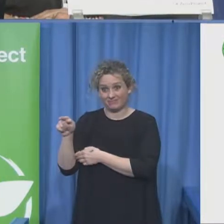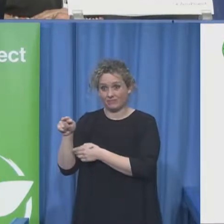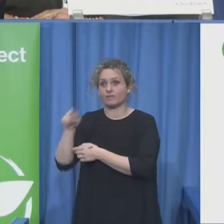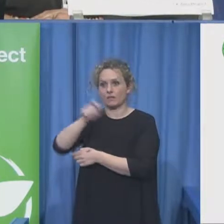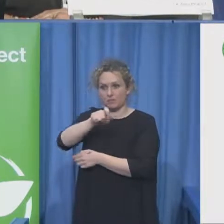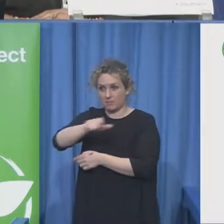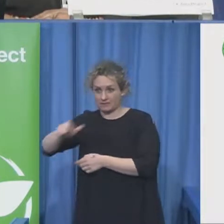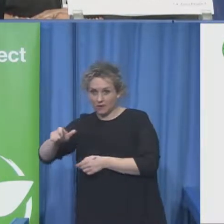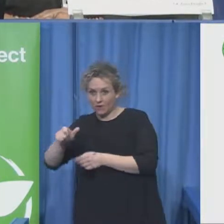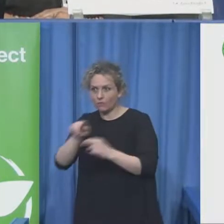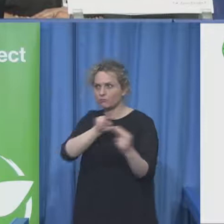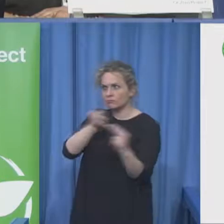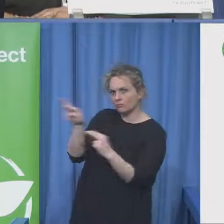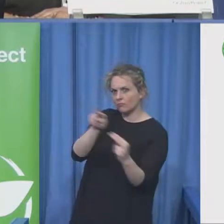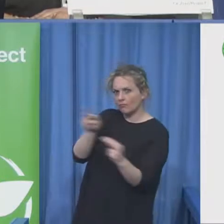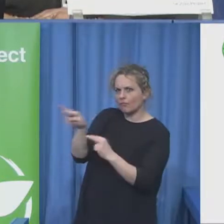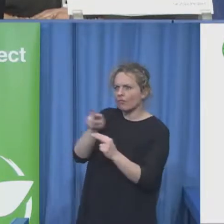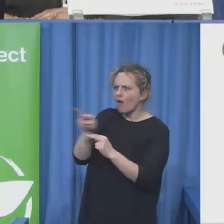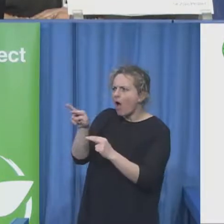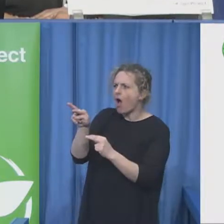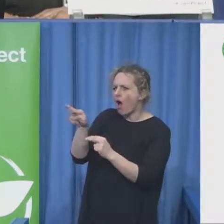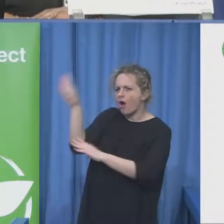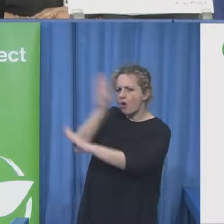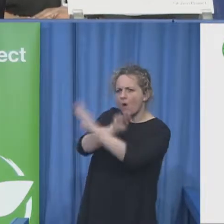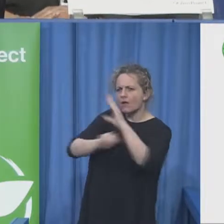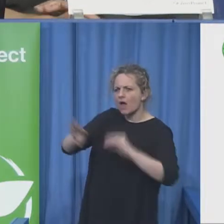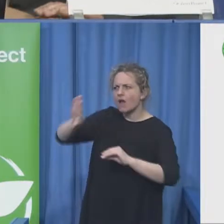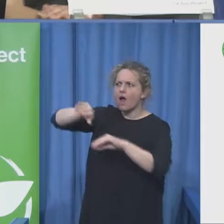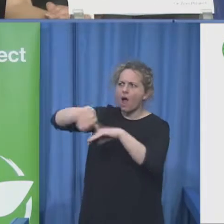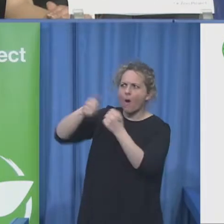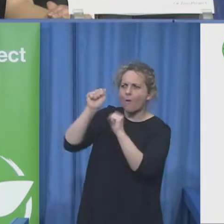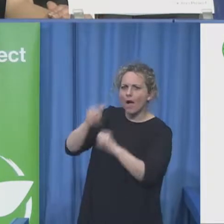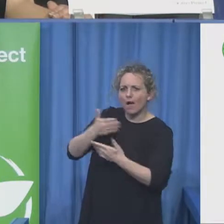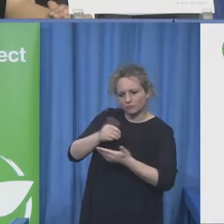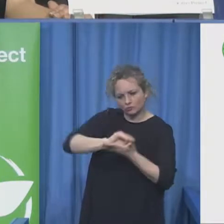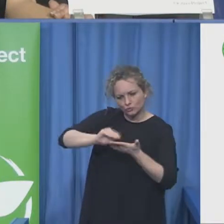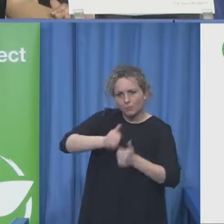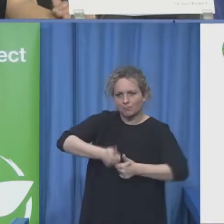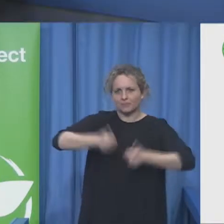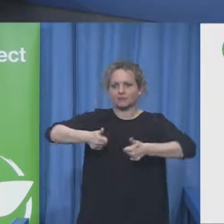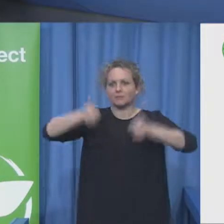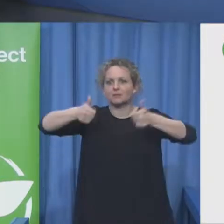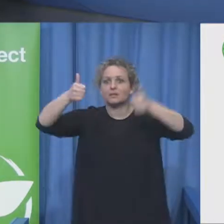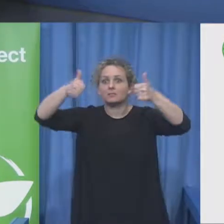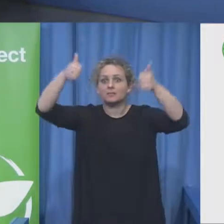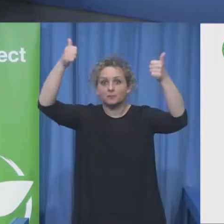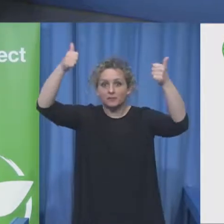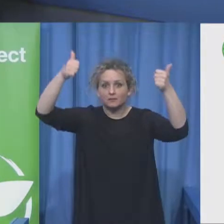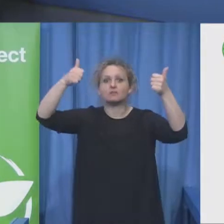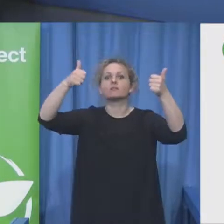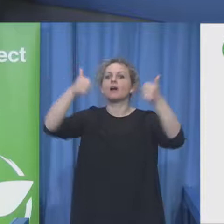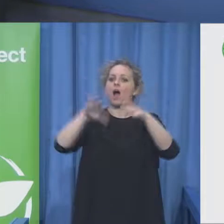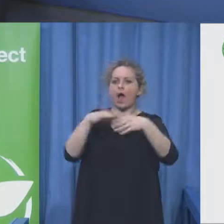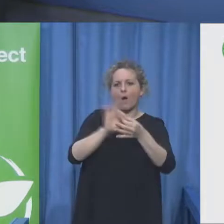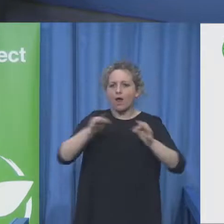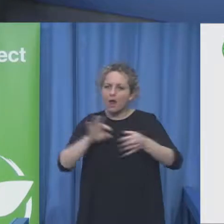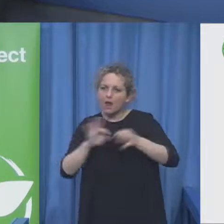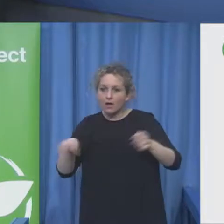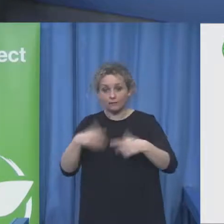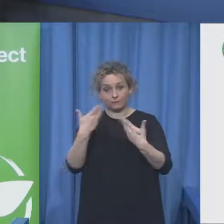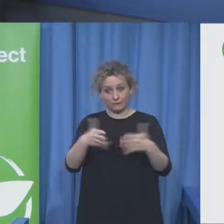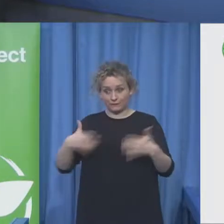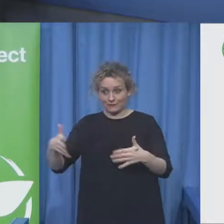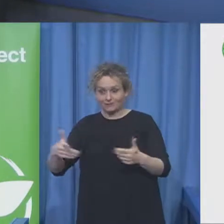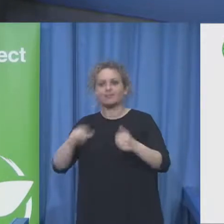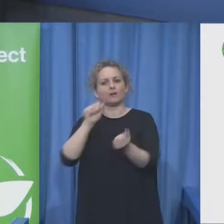anthology with a foreword by the novelist David Mitchell one of our aims with Square Peg Stories was to challenge